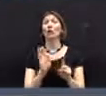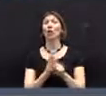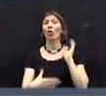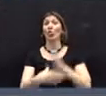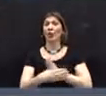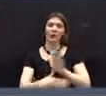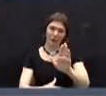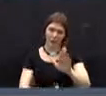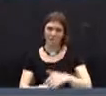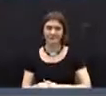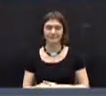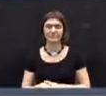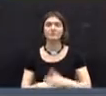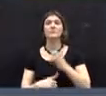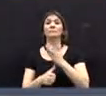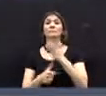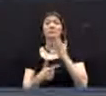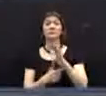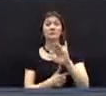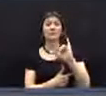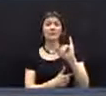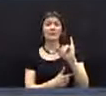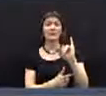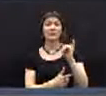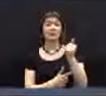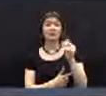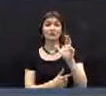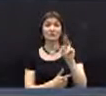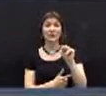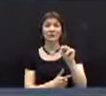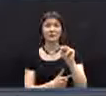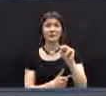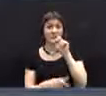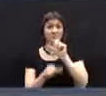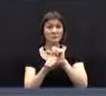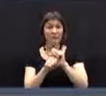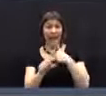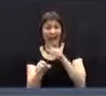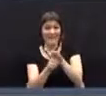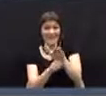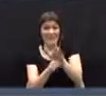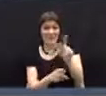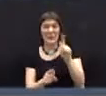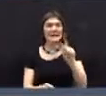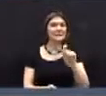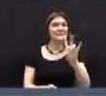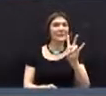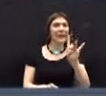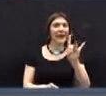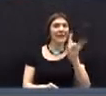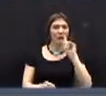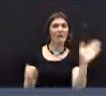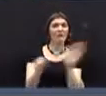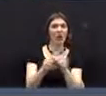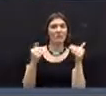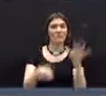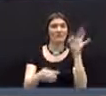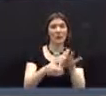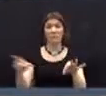I would ask, Jane, if we have at the present time a quorum. We need 78 members for a quorum.